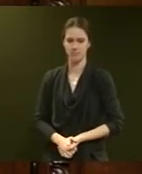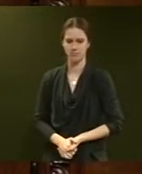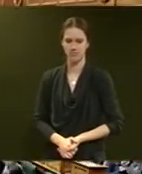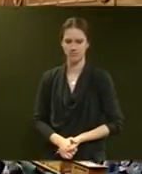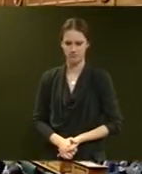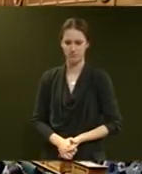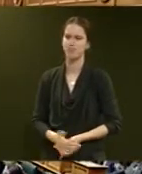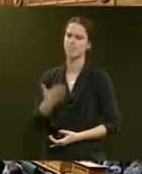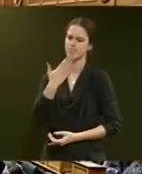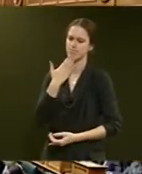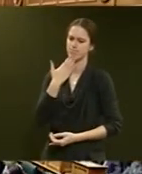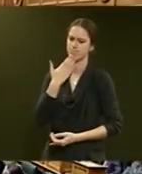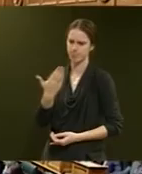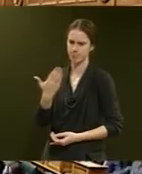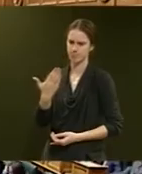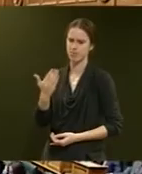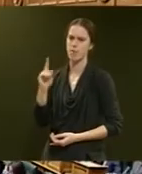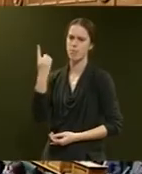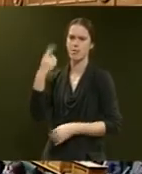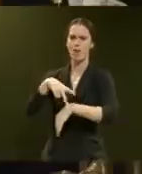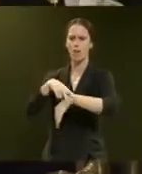Thank you very much, Mr Speaker. Through the Minister of Police.